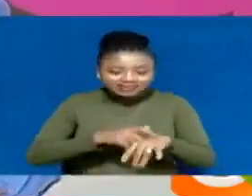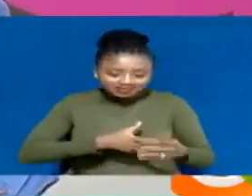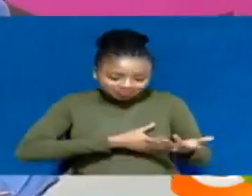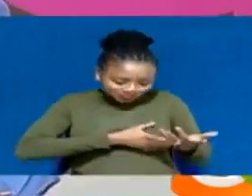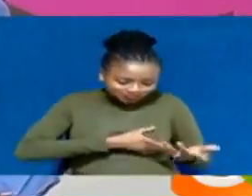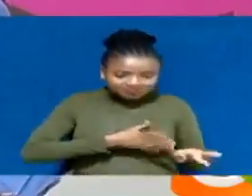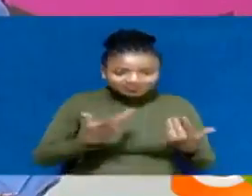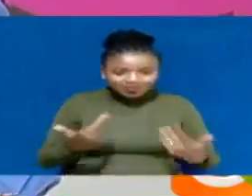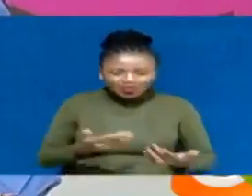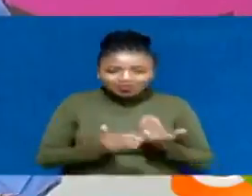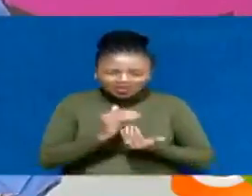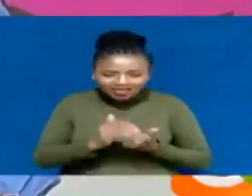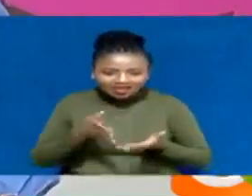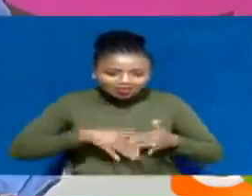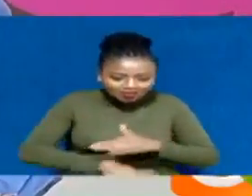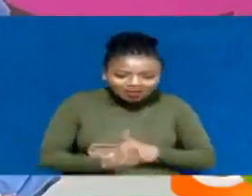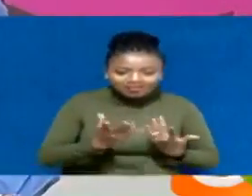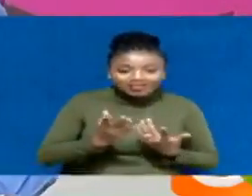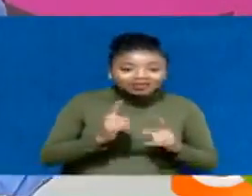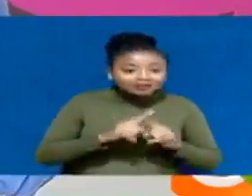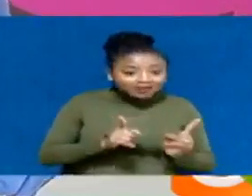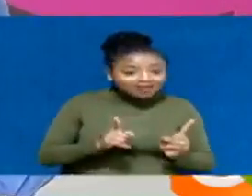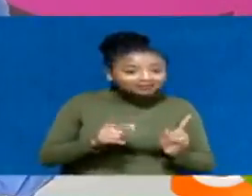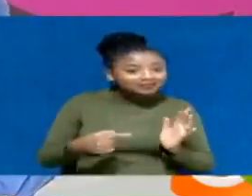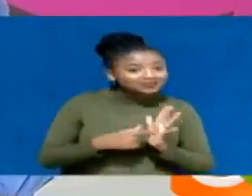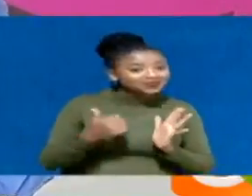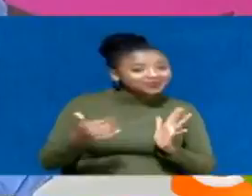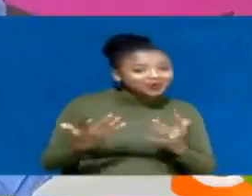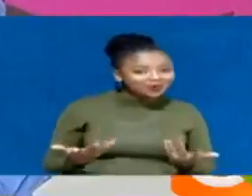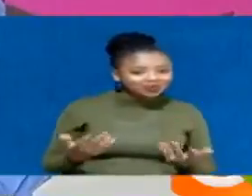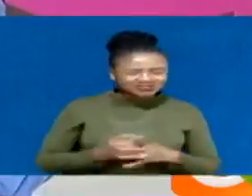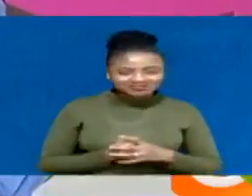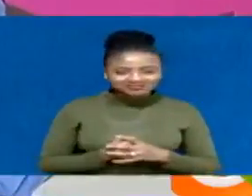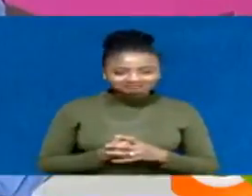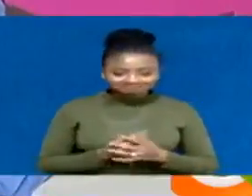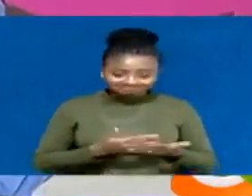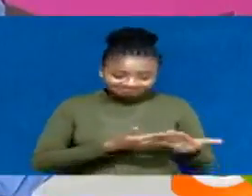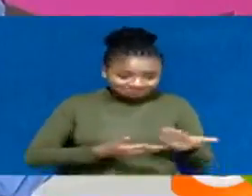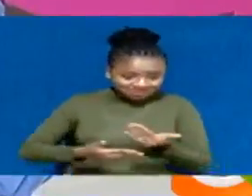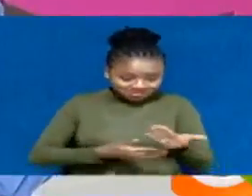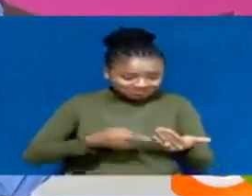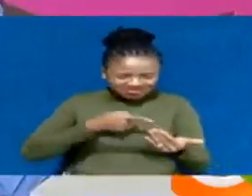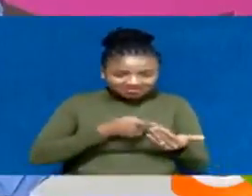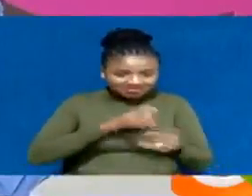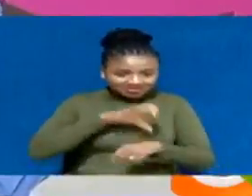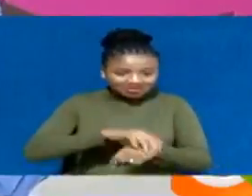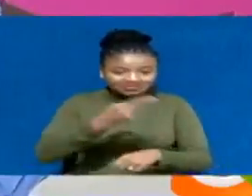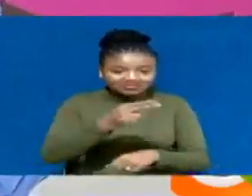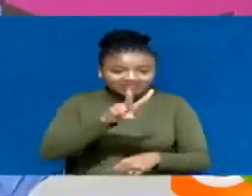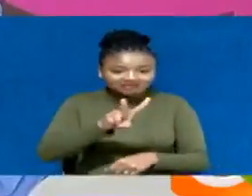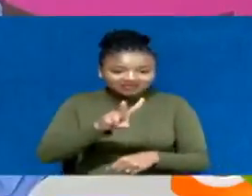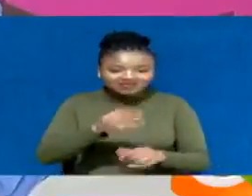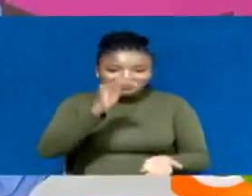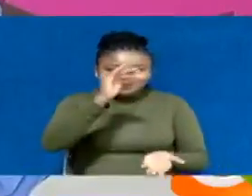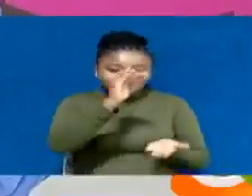problem critical. There is a silver lining. Globally, cases of mother-to-child transmission of HIV have reportedly reduced